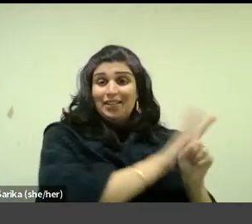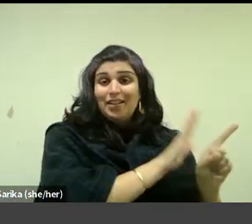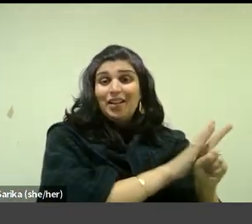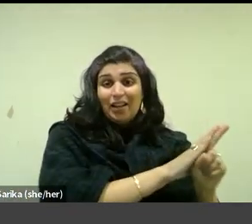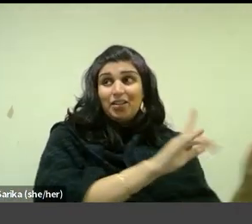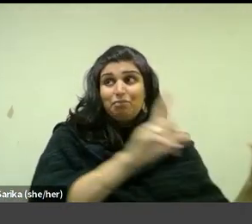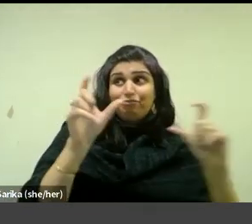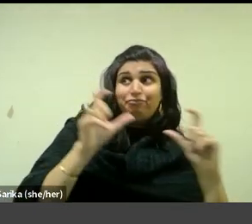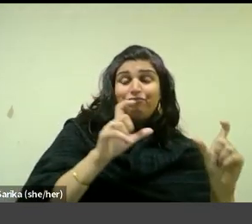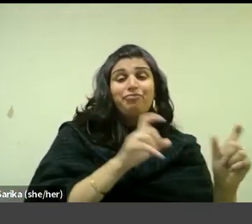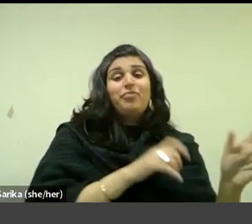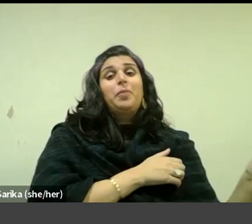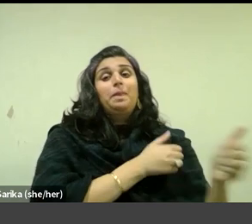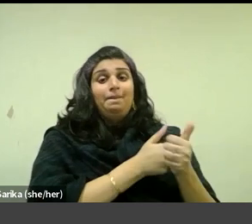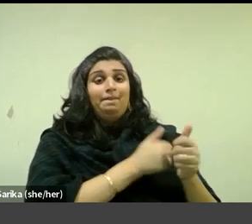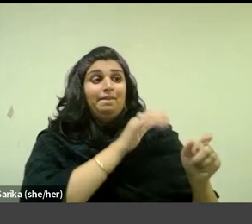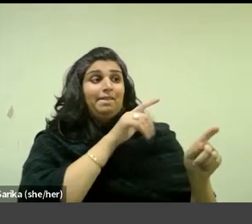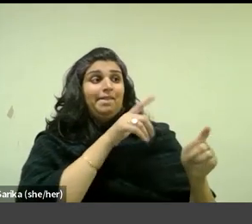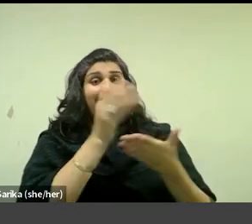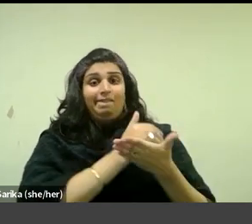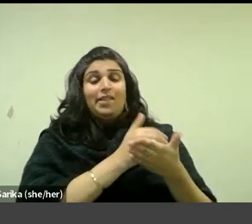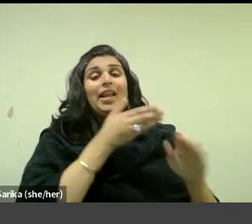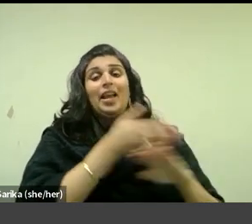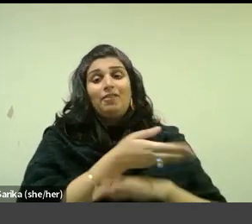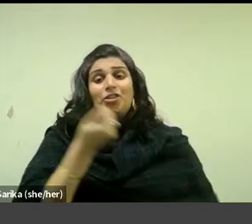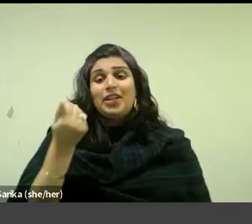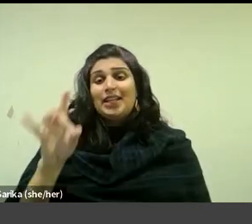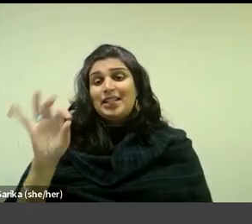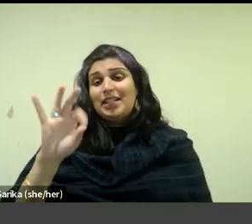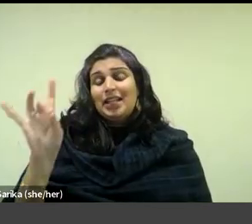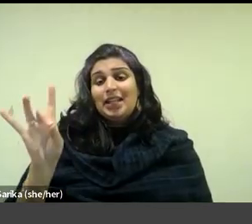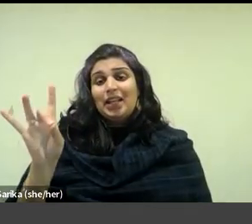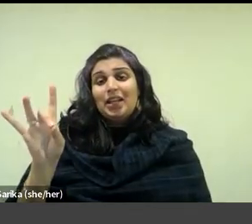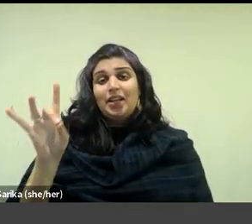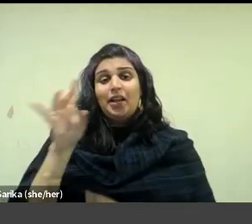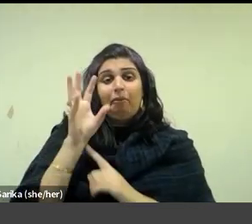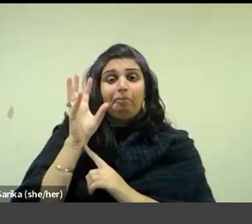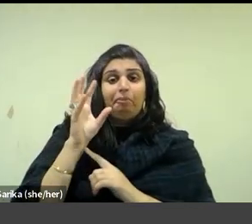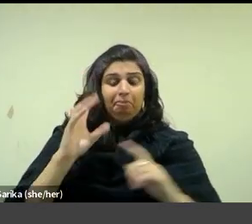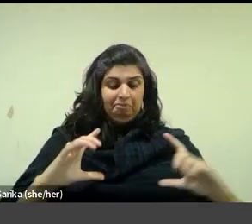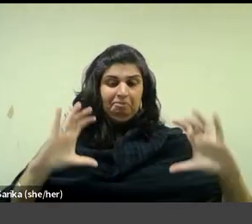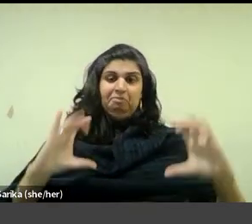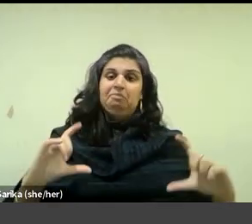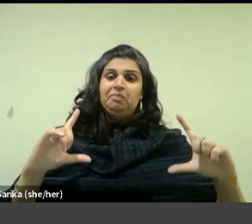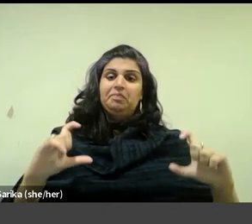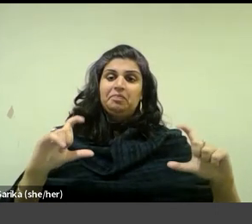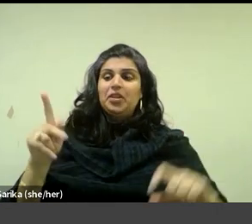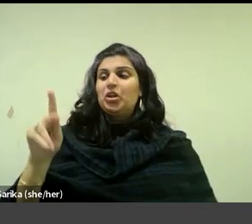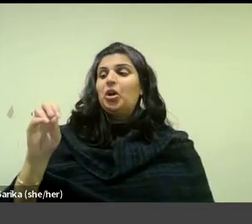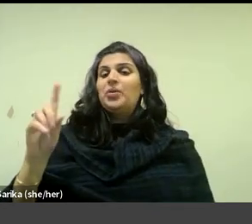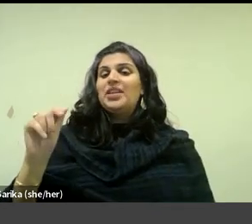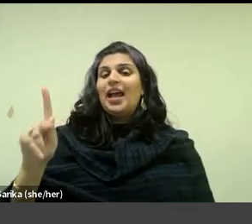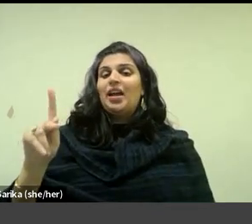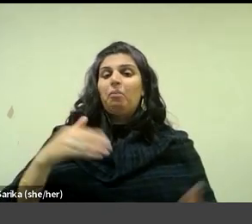acquisition sometime around 1898 of a handheld, at chest height that is, Kodak box